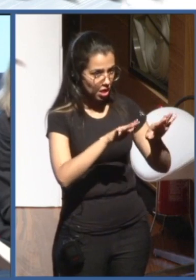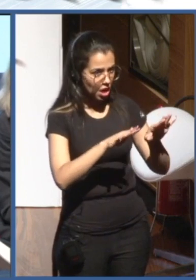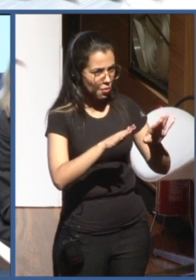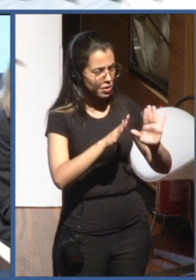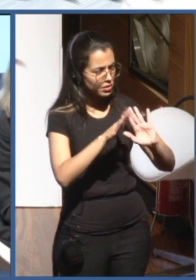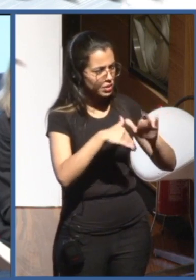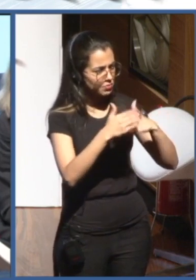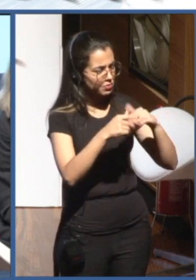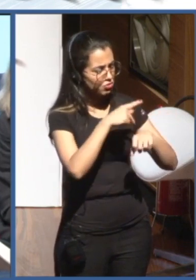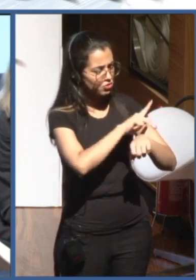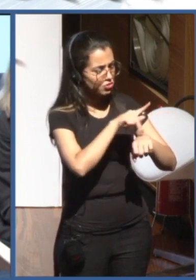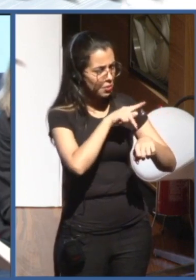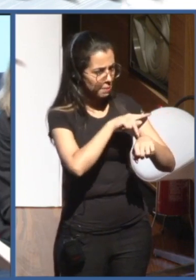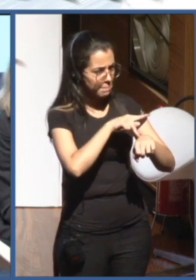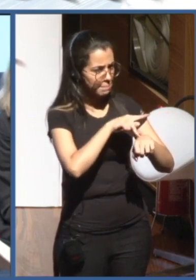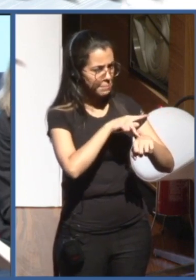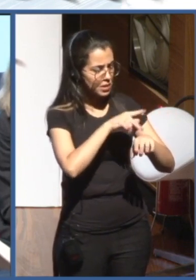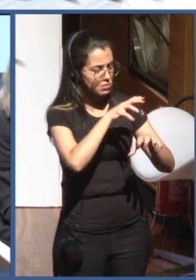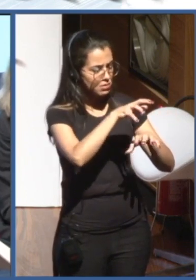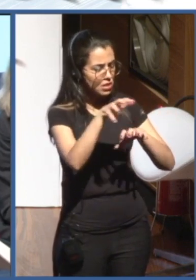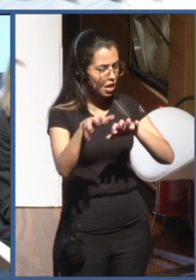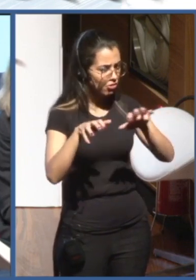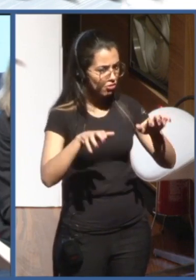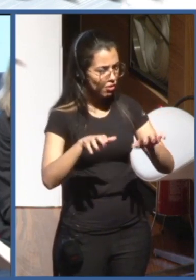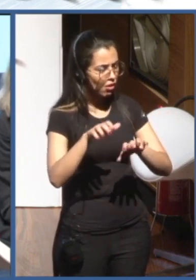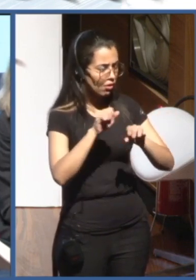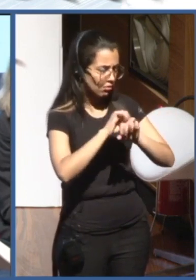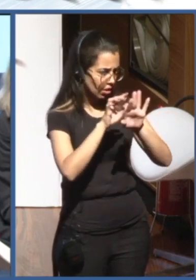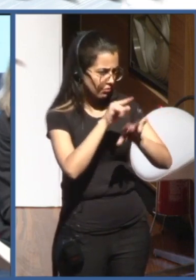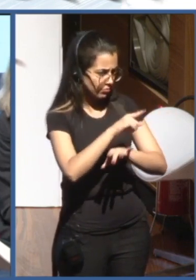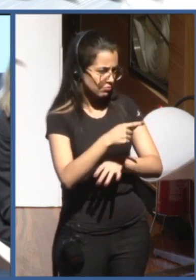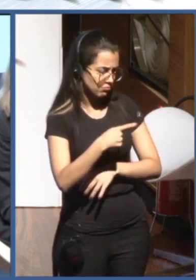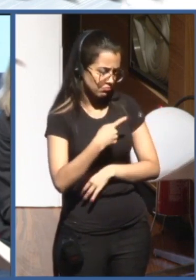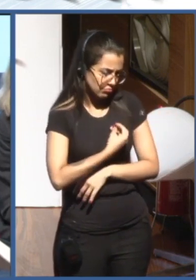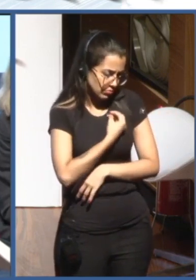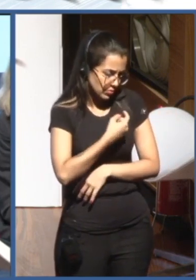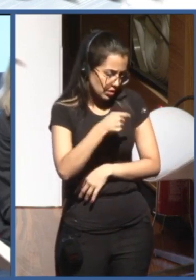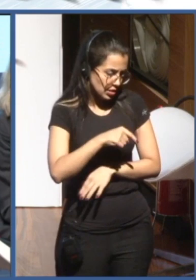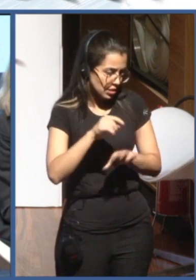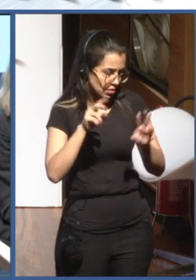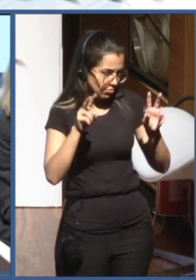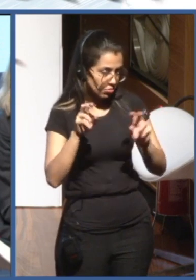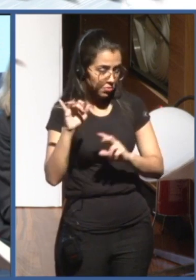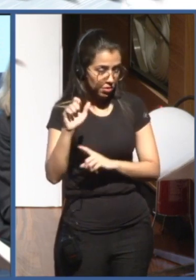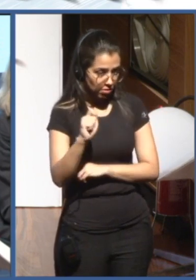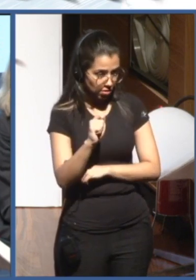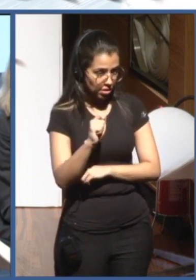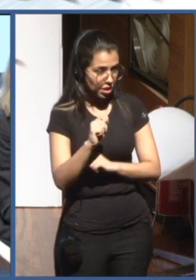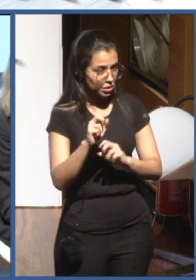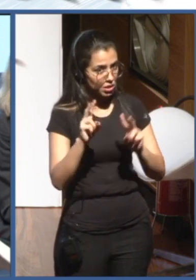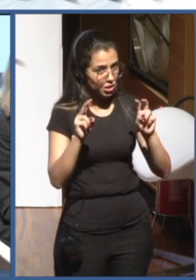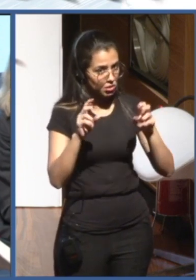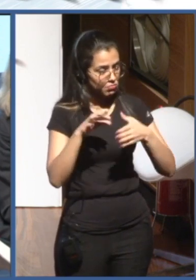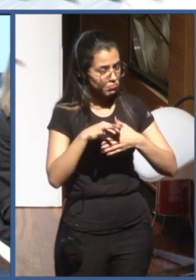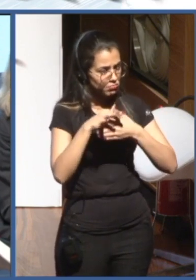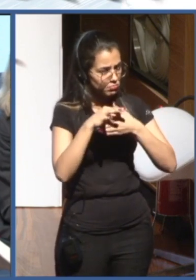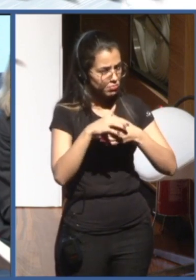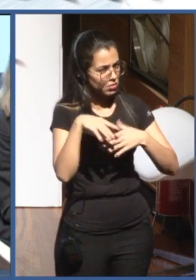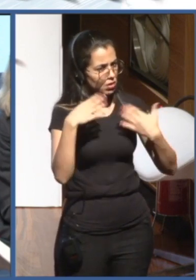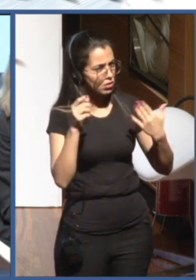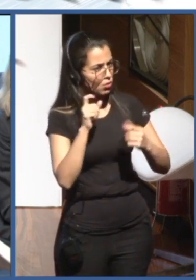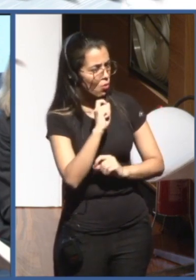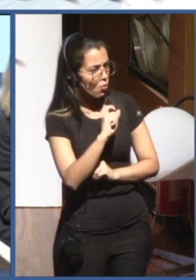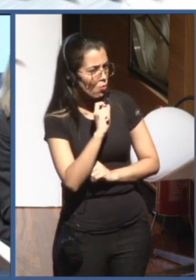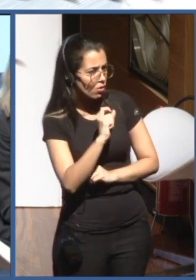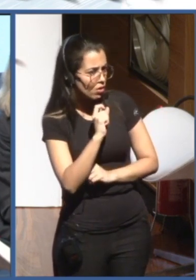you are here with artificial intelligence, talking about artificial intelligence governance. How you can, what is your role